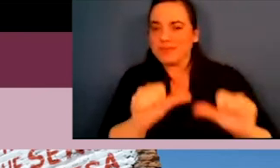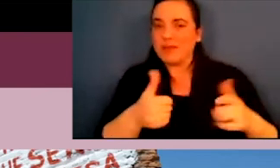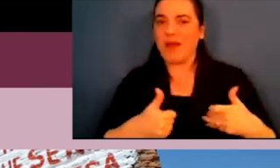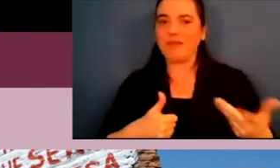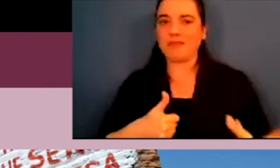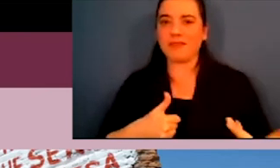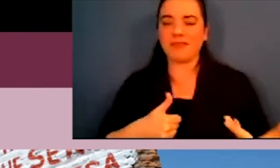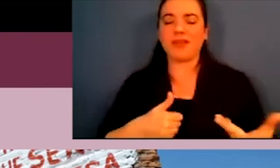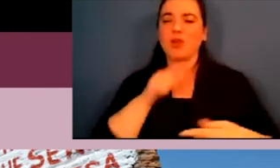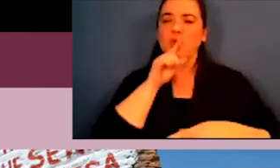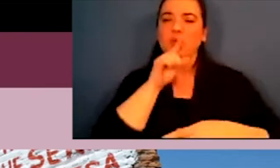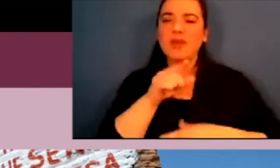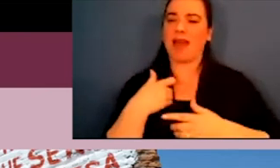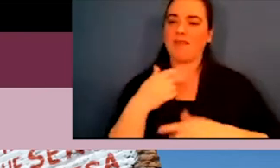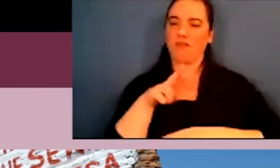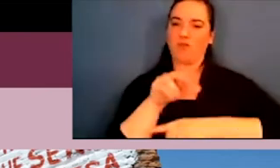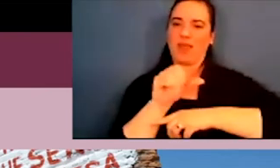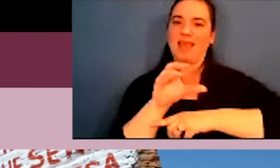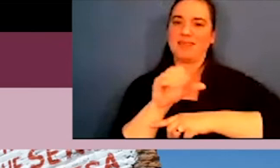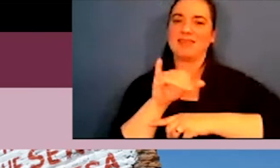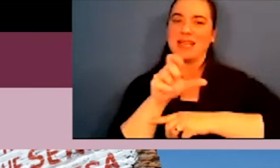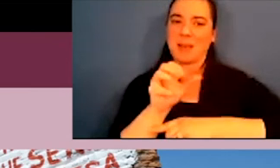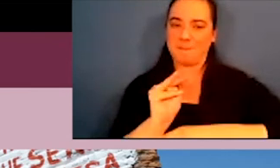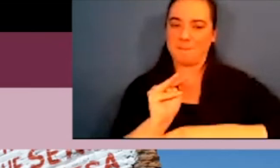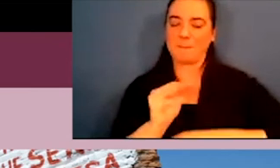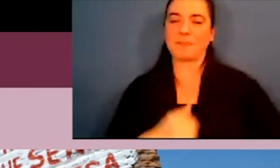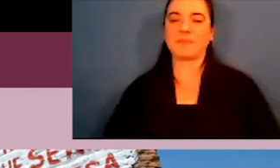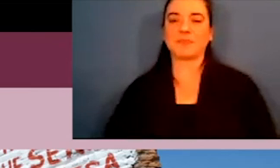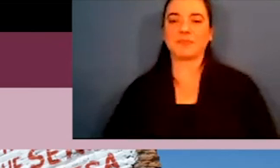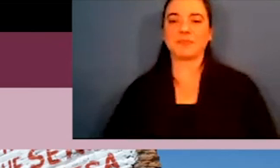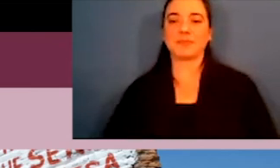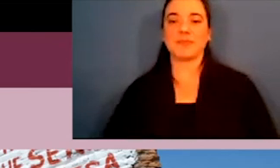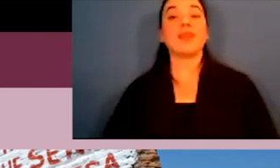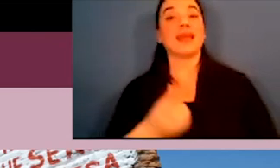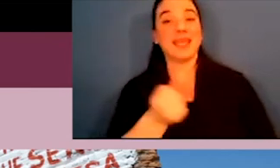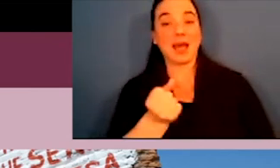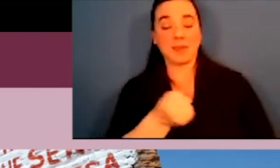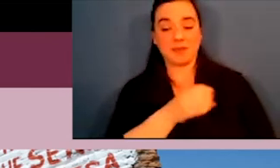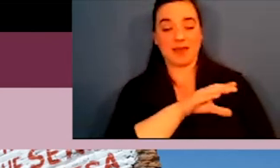um, um, and, and racism.